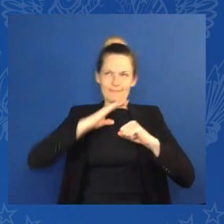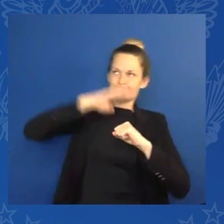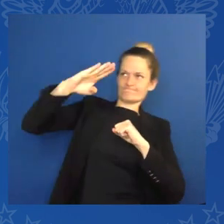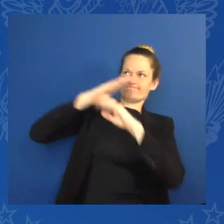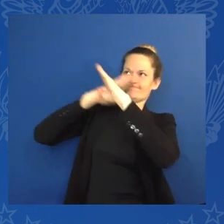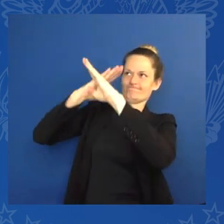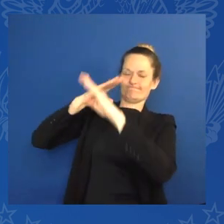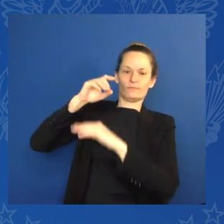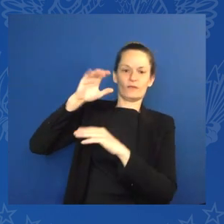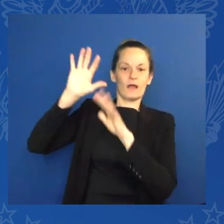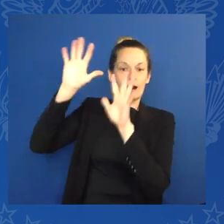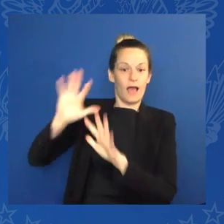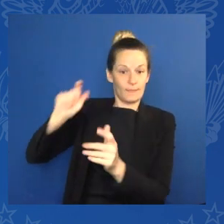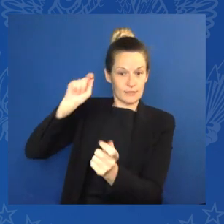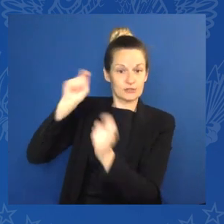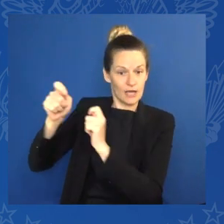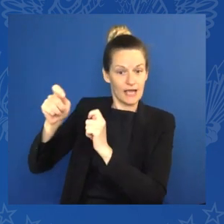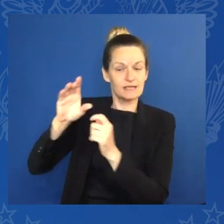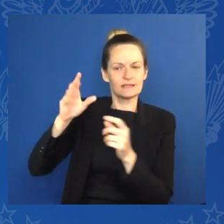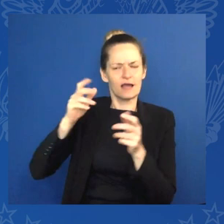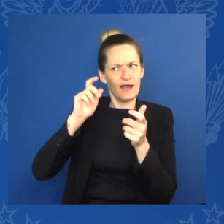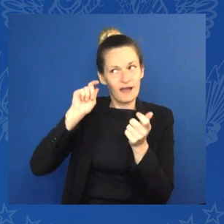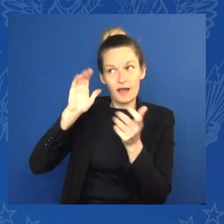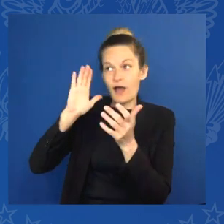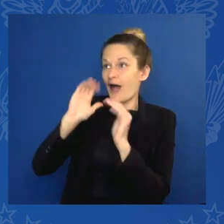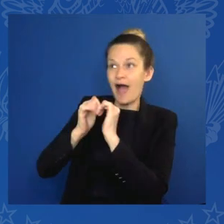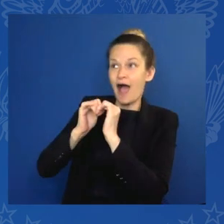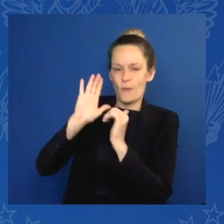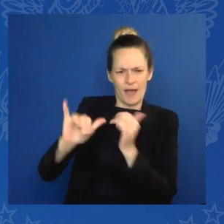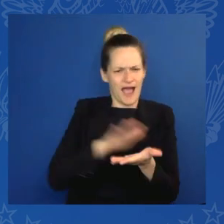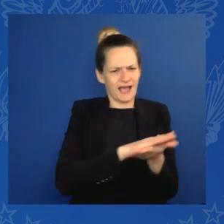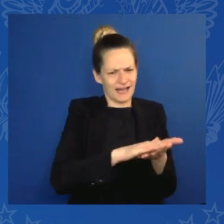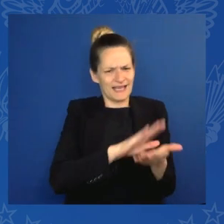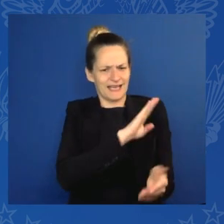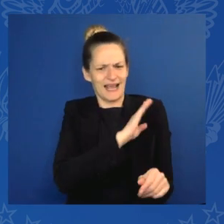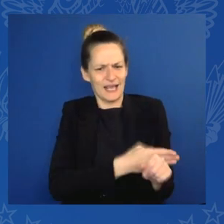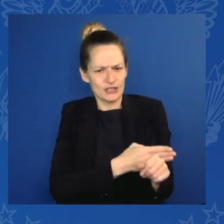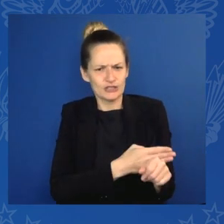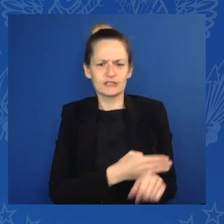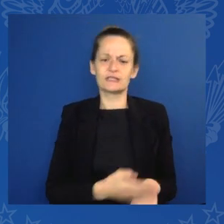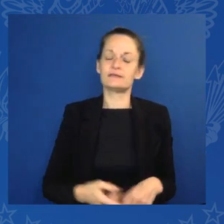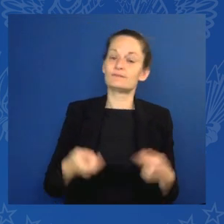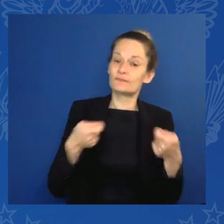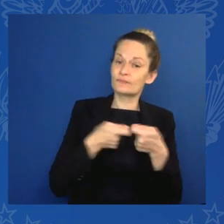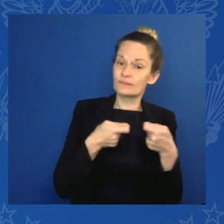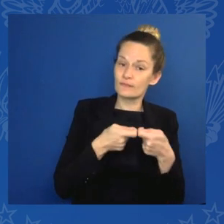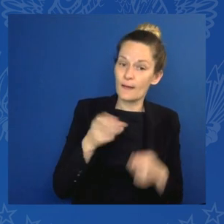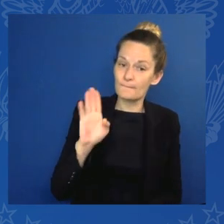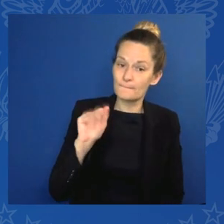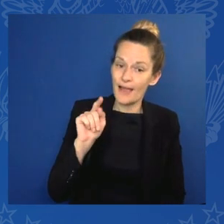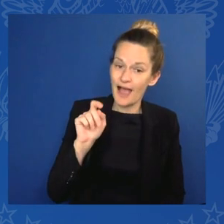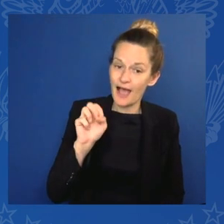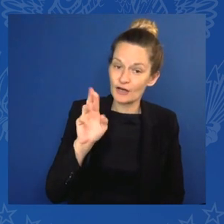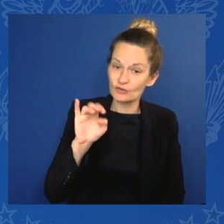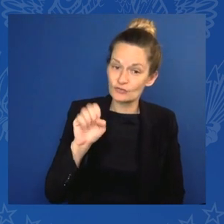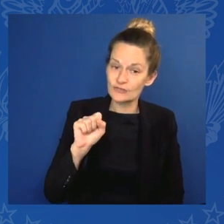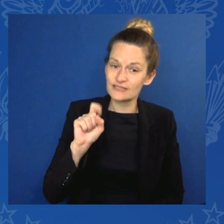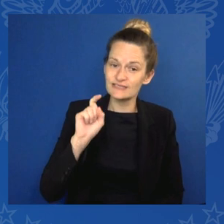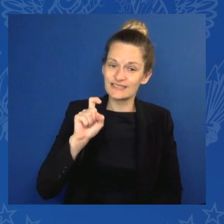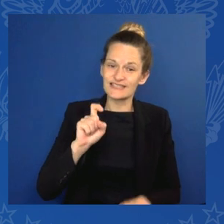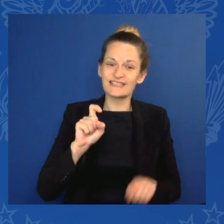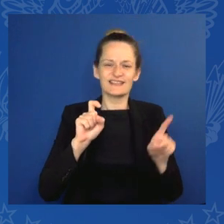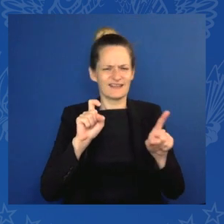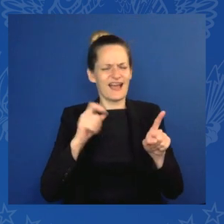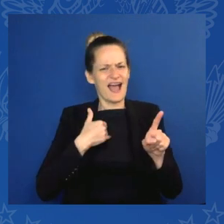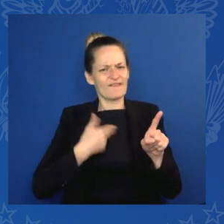including the production of batteries, need to be developed with high standards for labor and environment. Fast and reliable